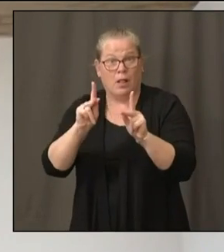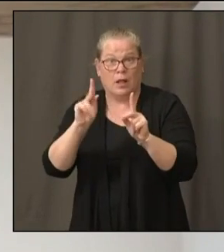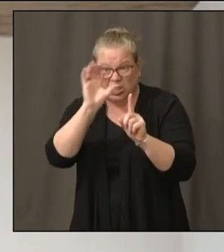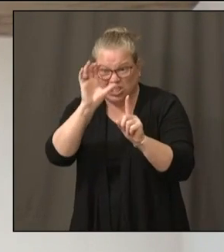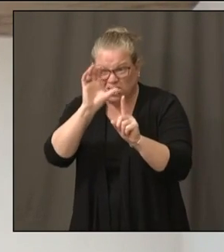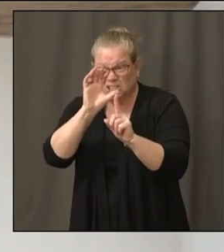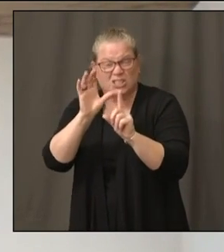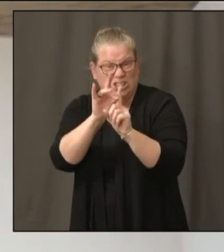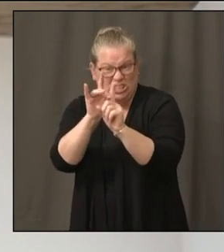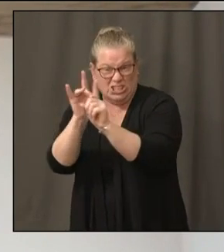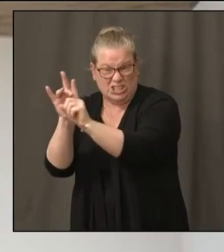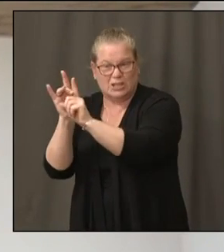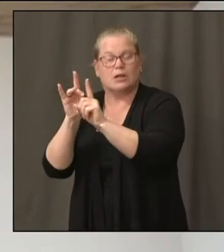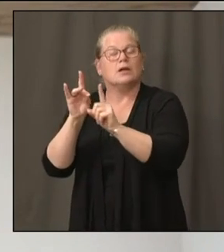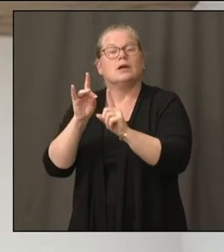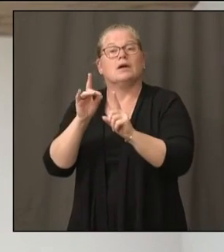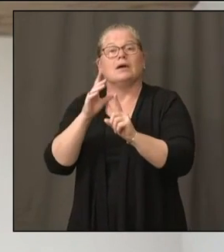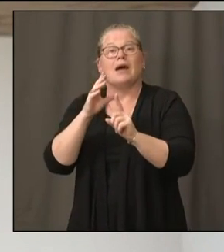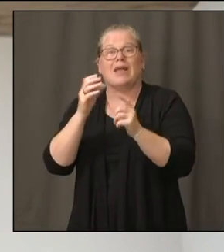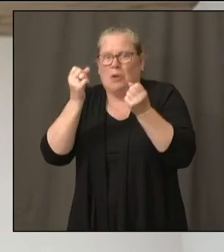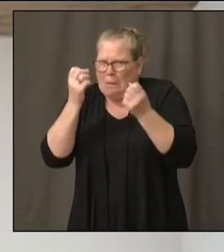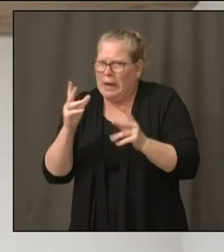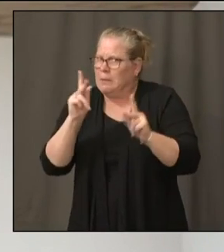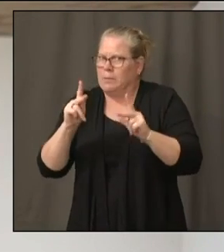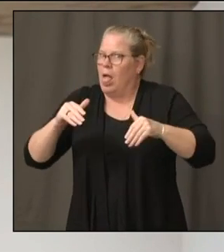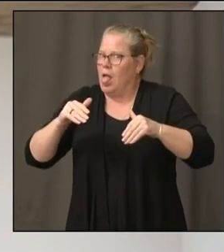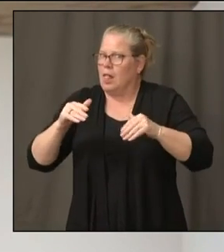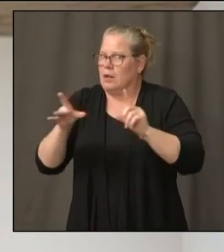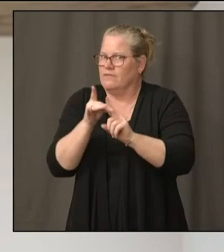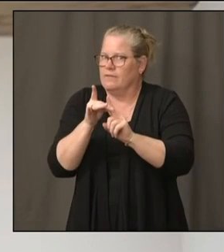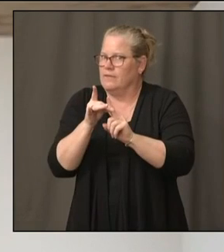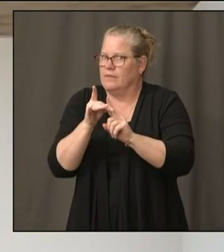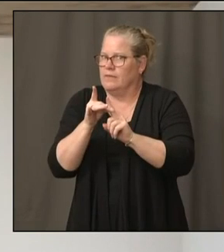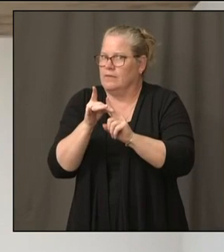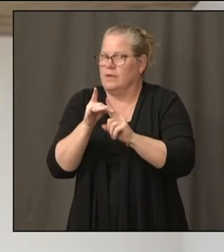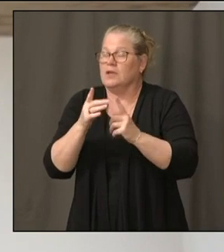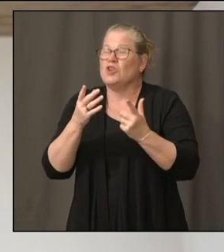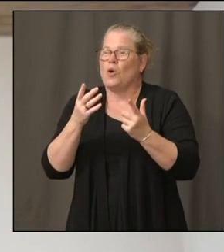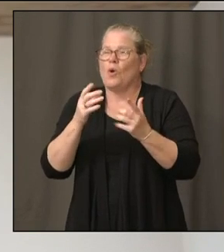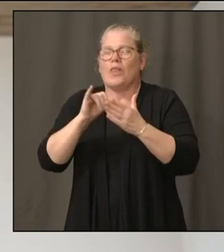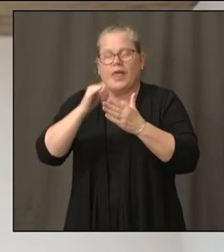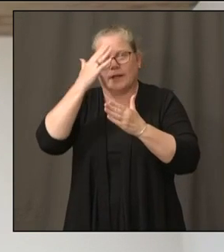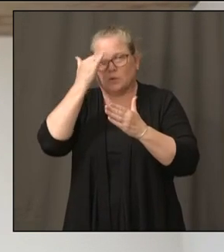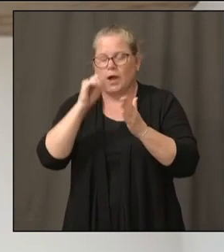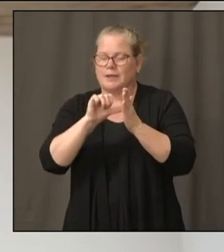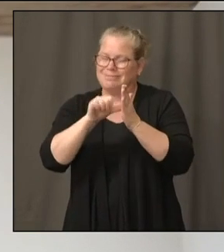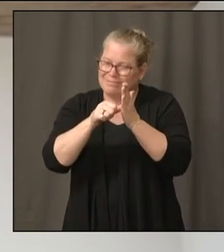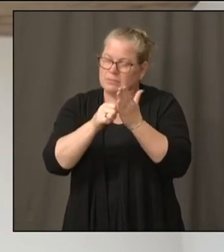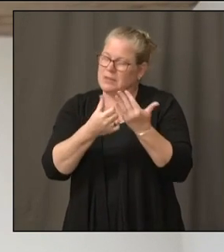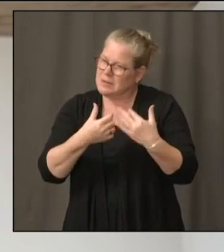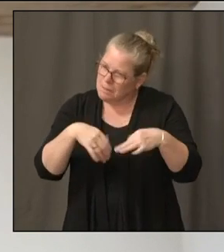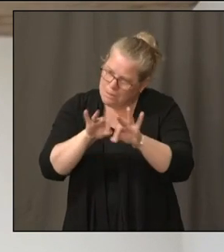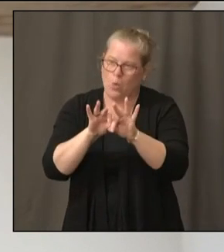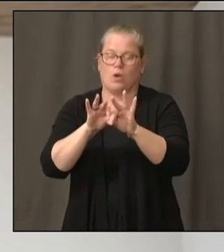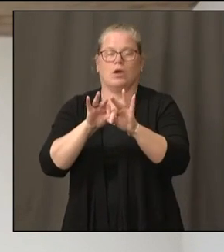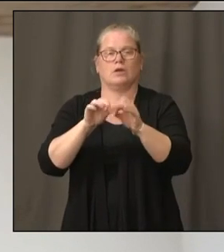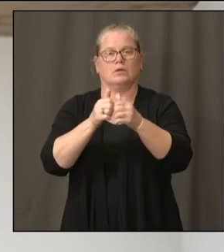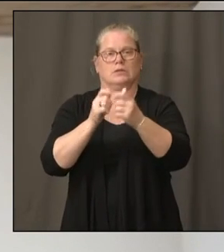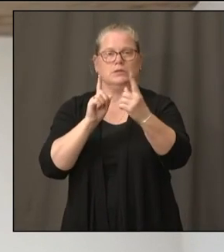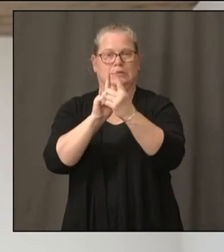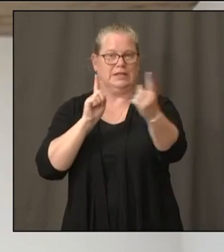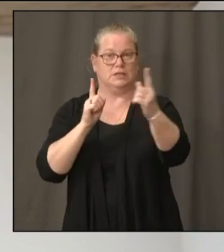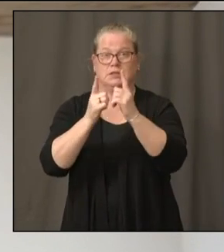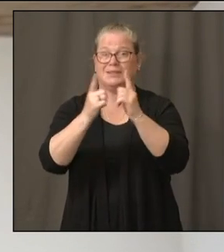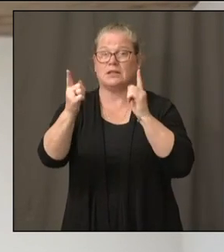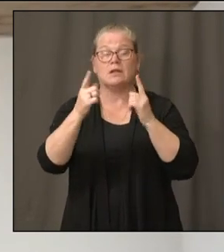and the reason why social distancing is so important, and this is not the time to relax at all,